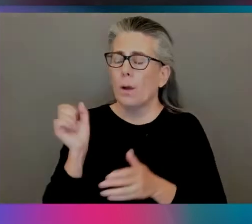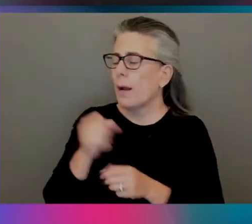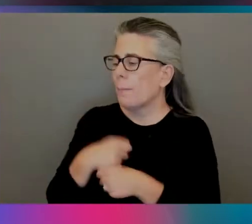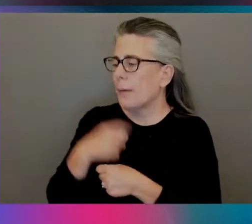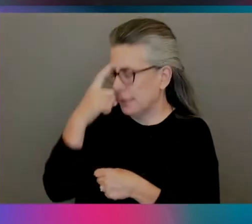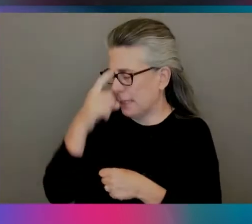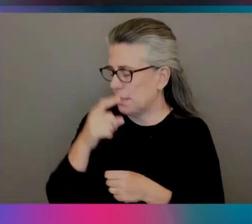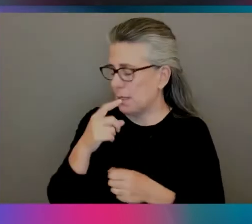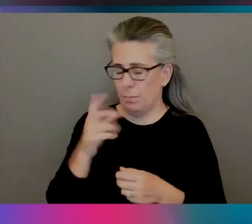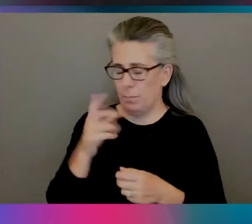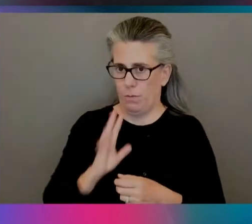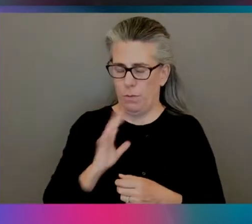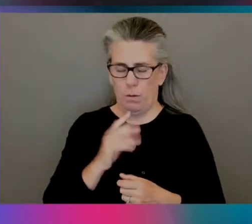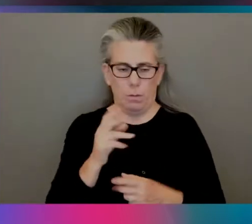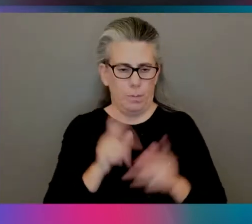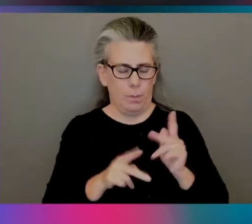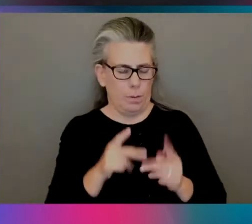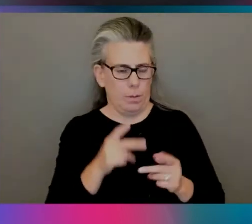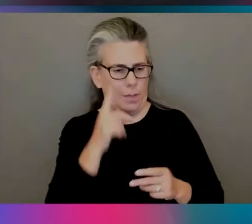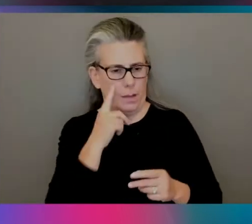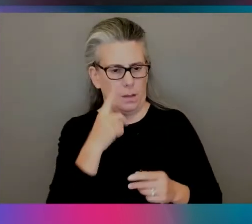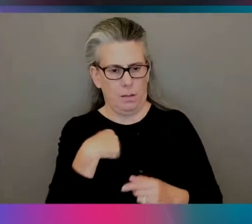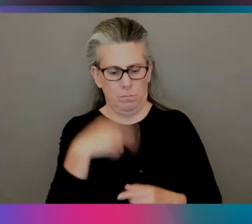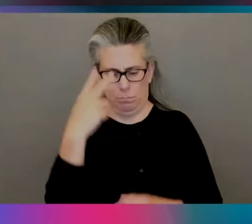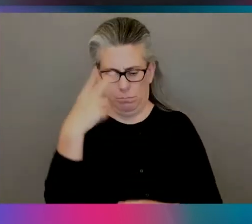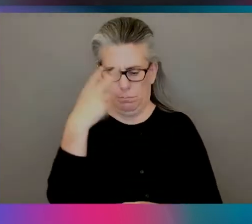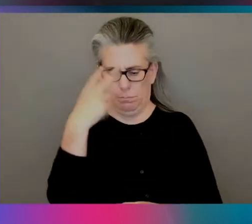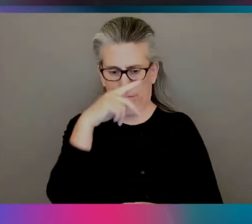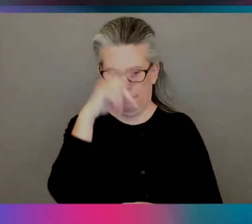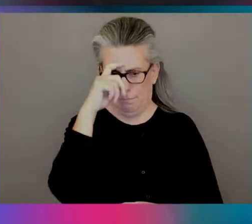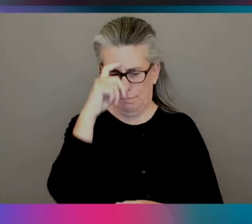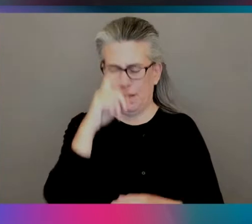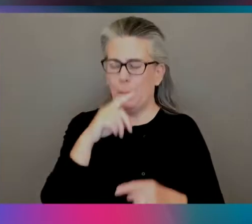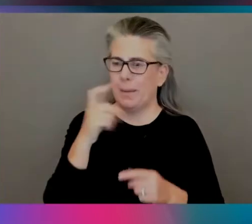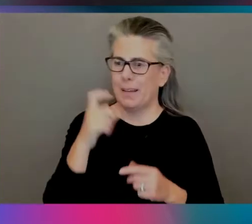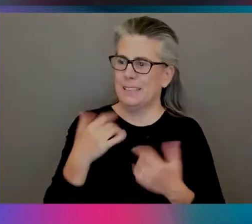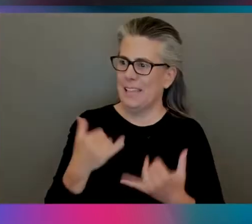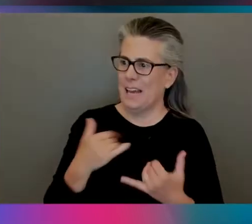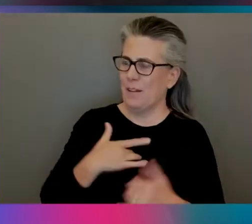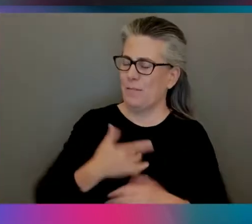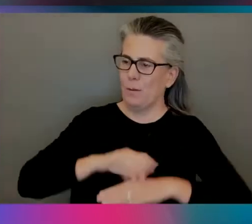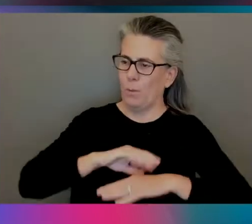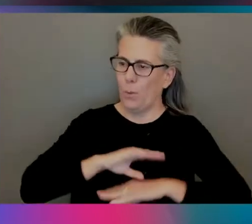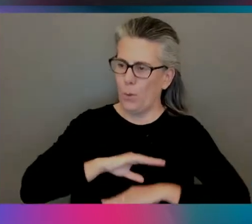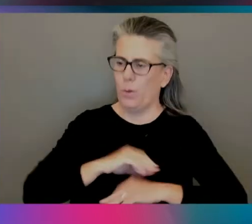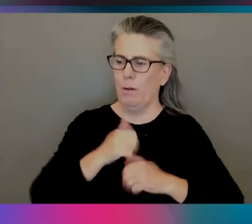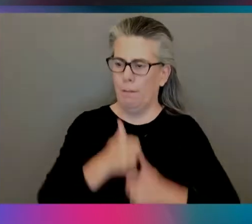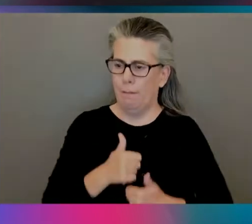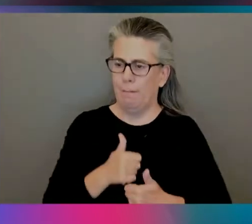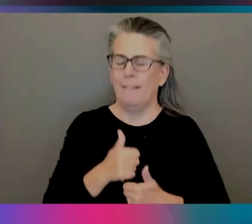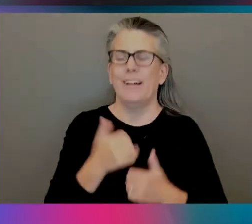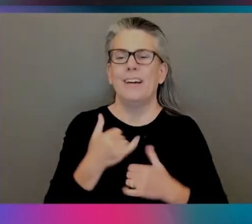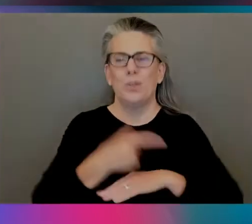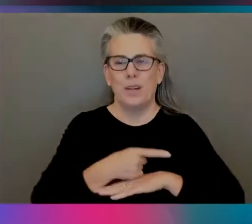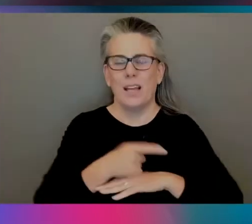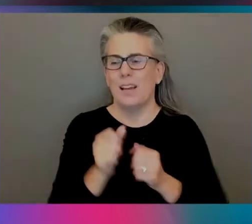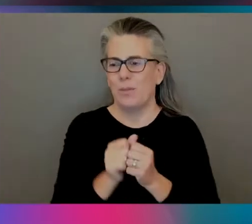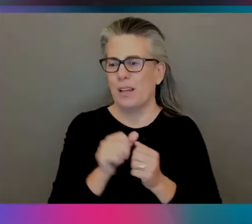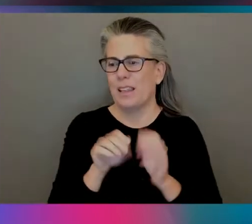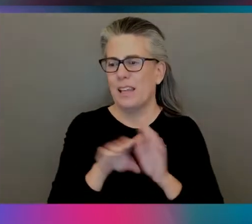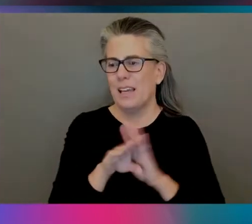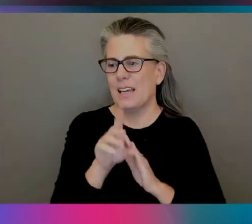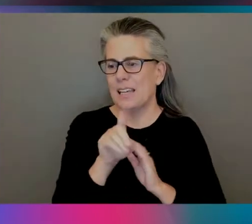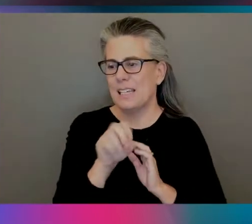in the past, I feel like, and I feel a little vindicated today talking to you, Spencer, about DevOps and ML and the